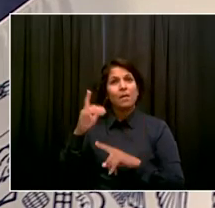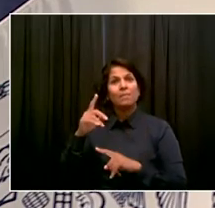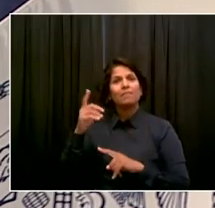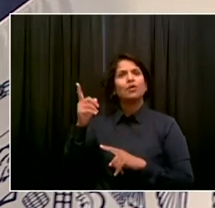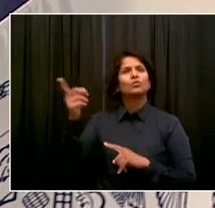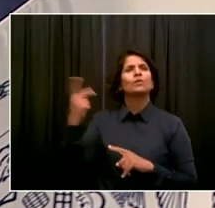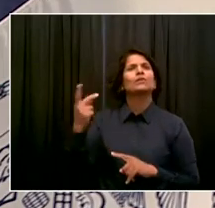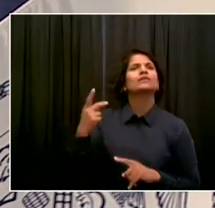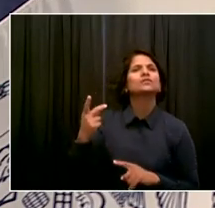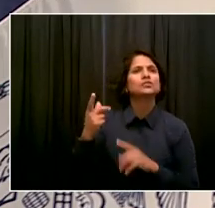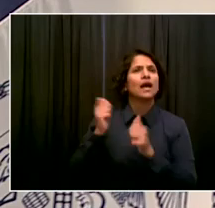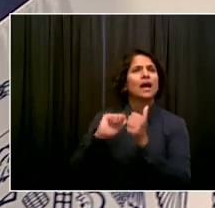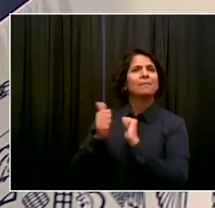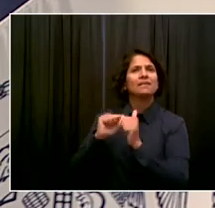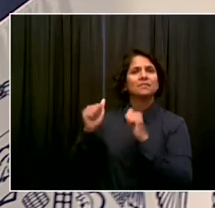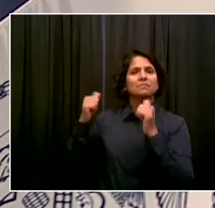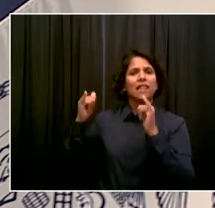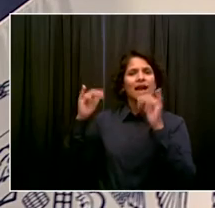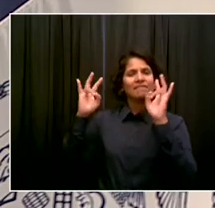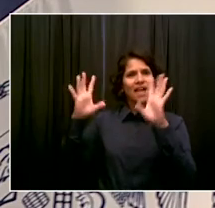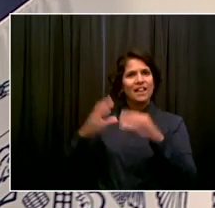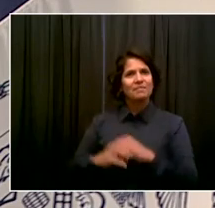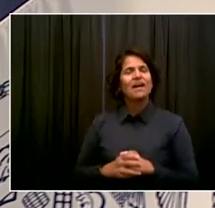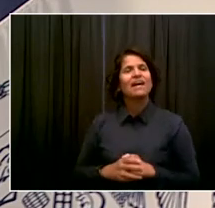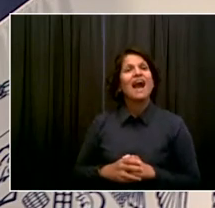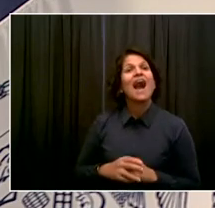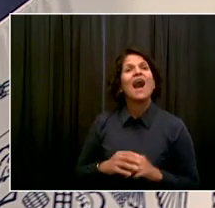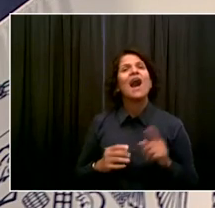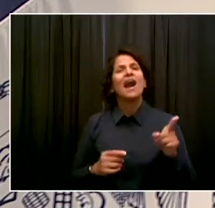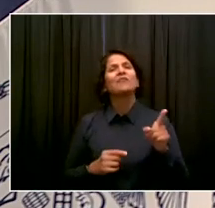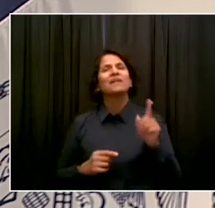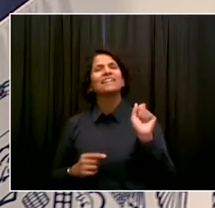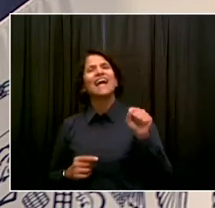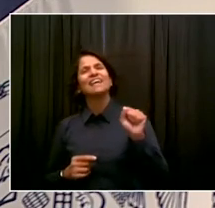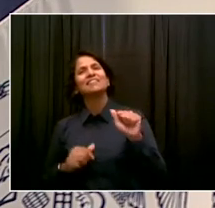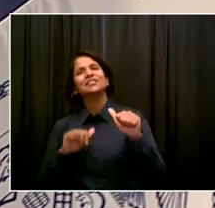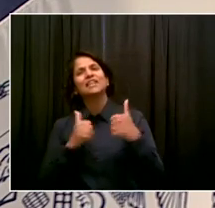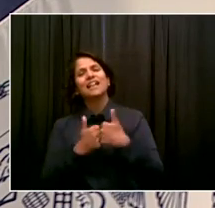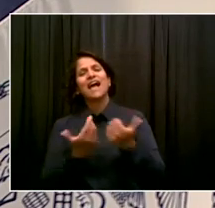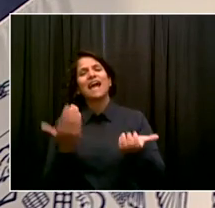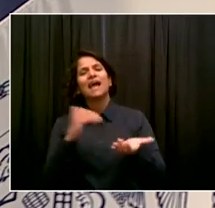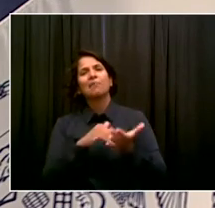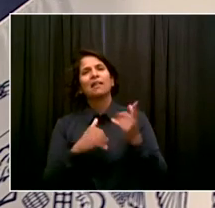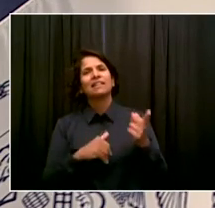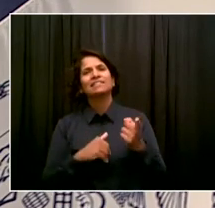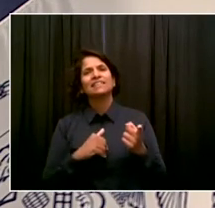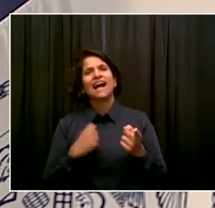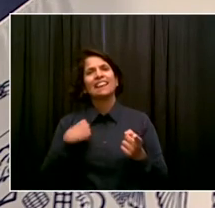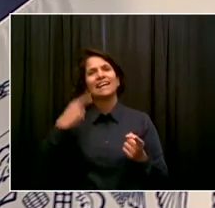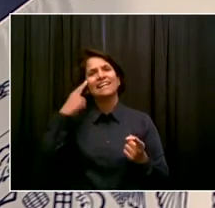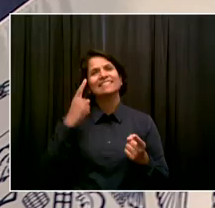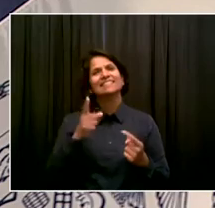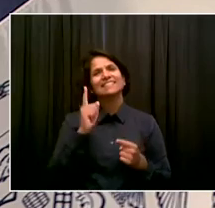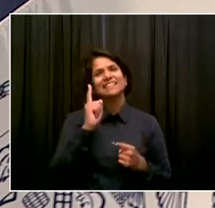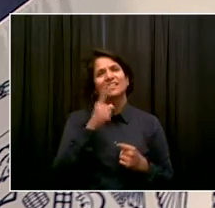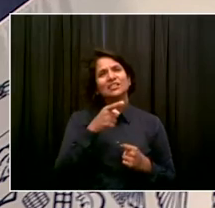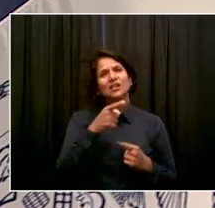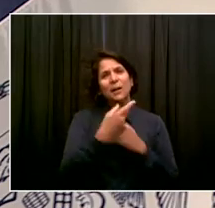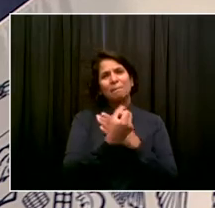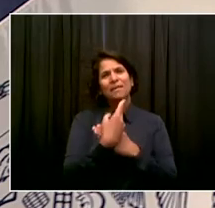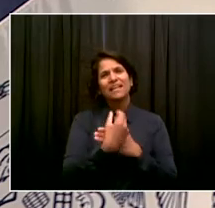We won a rematch. We think it was rigged. So, you know, we're willing to play you again. Definitely not